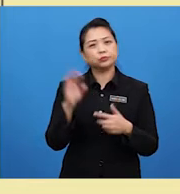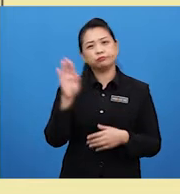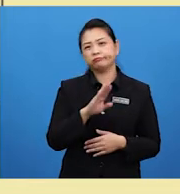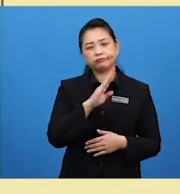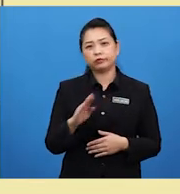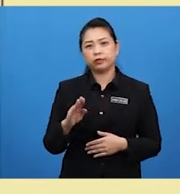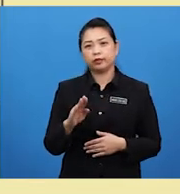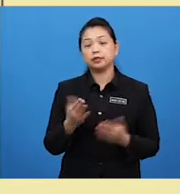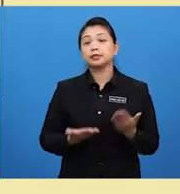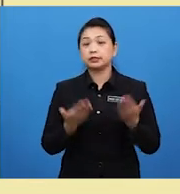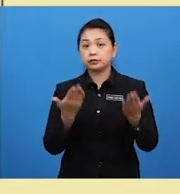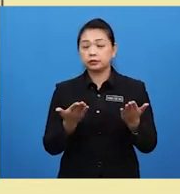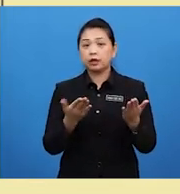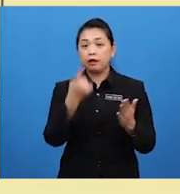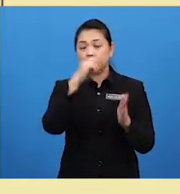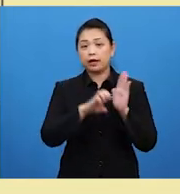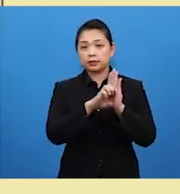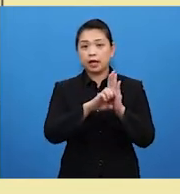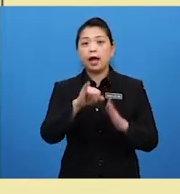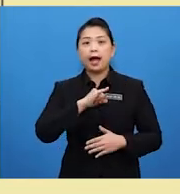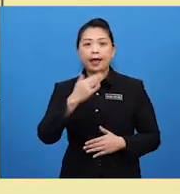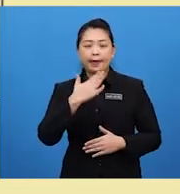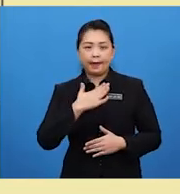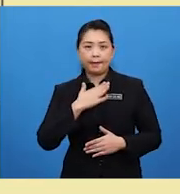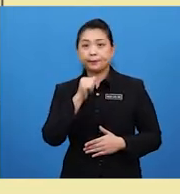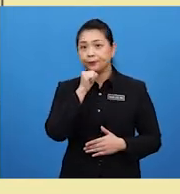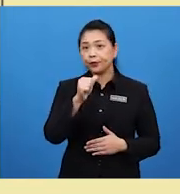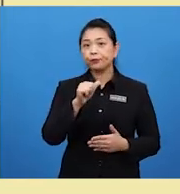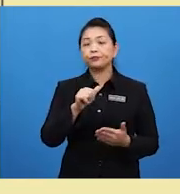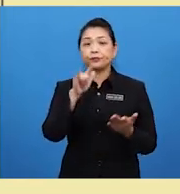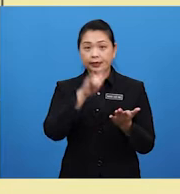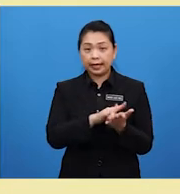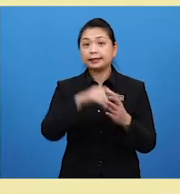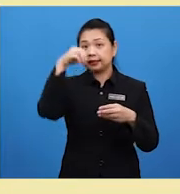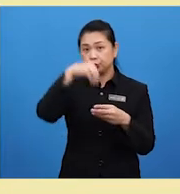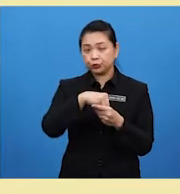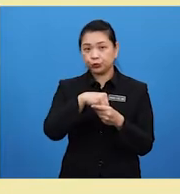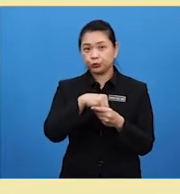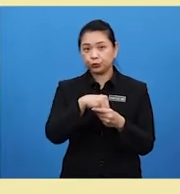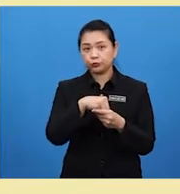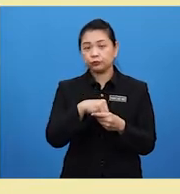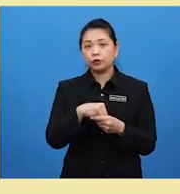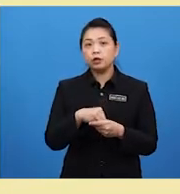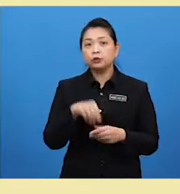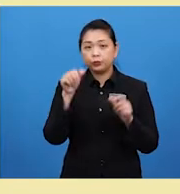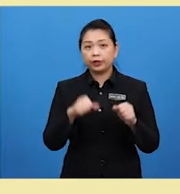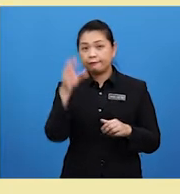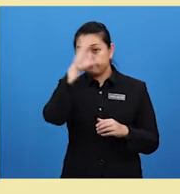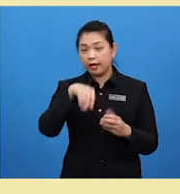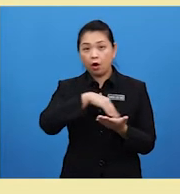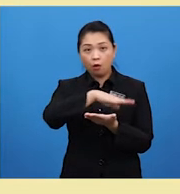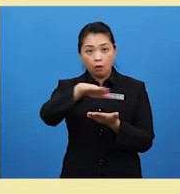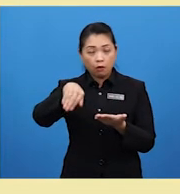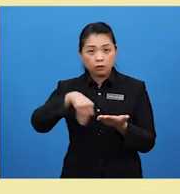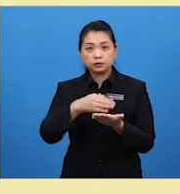For example I'm not that into You can find all the sentences